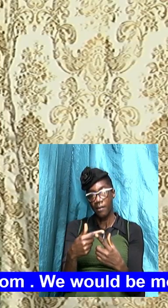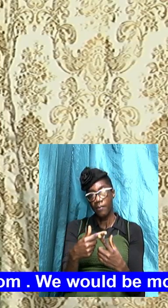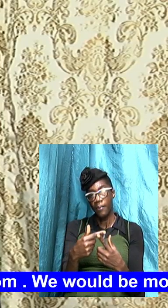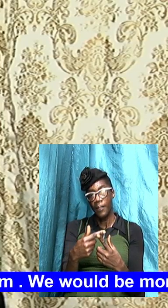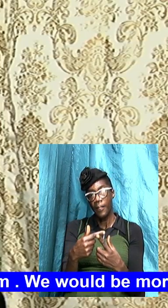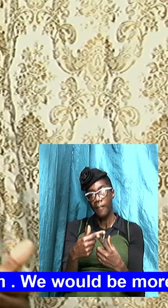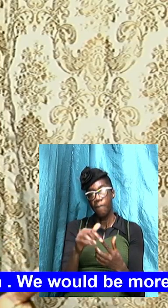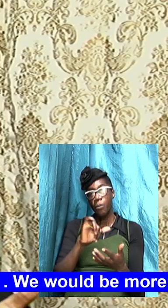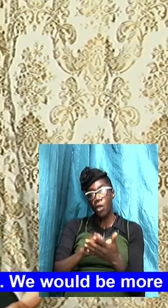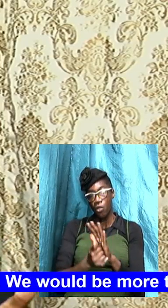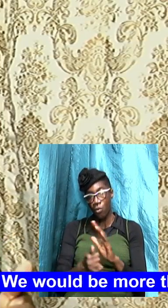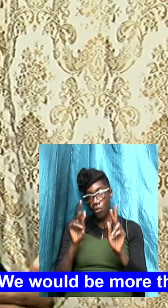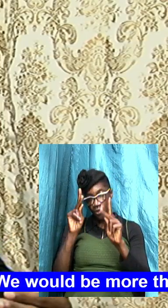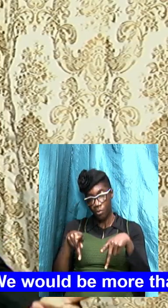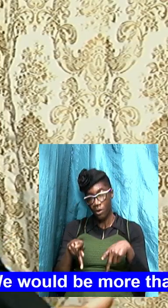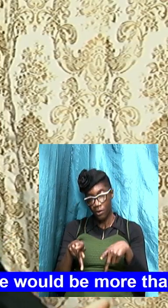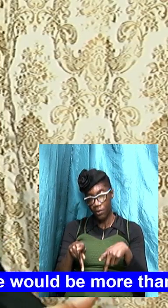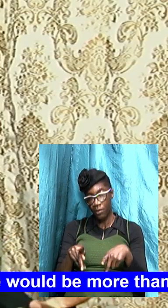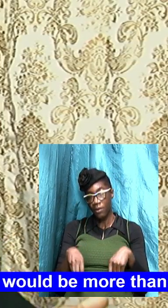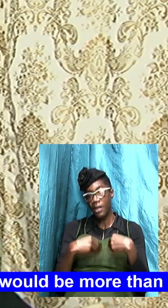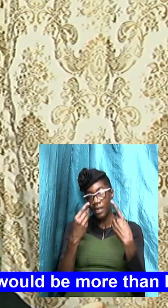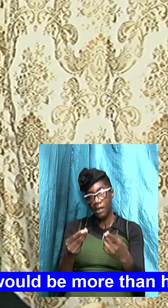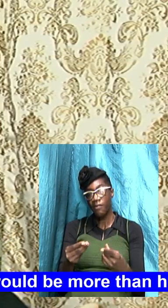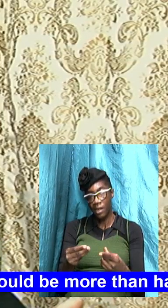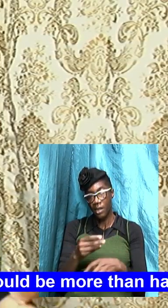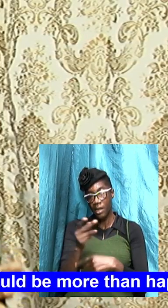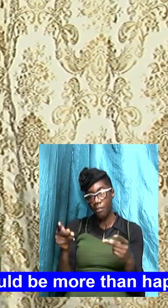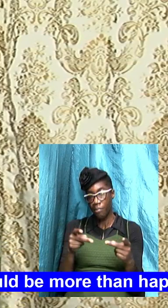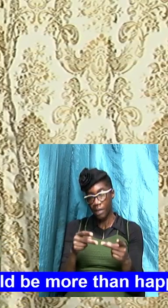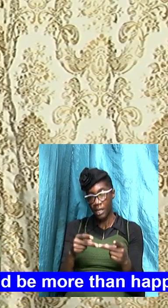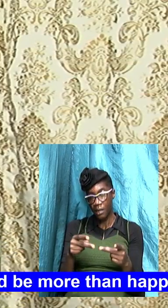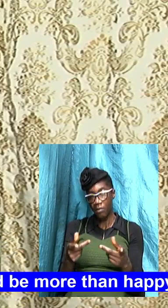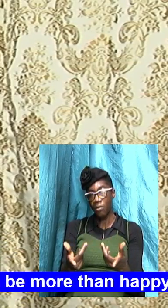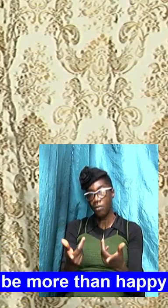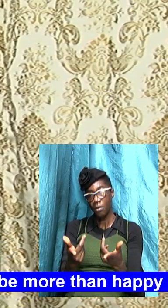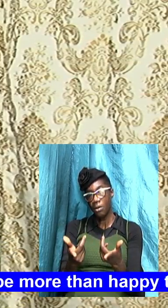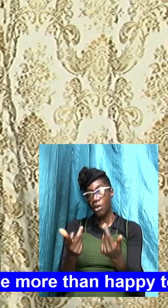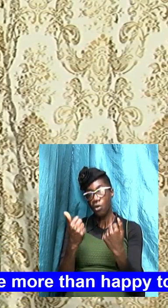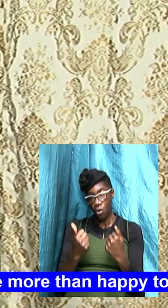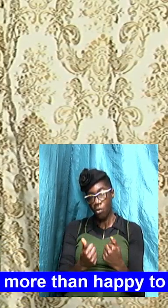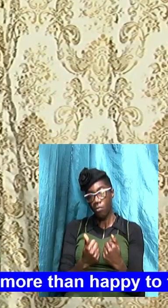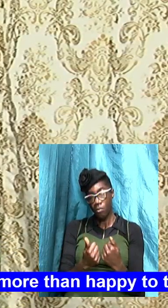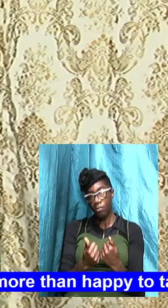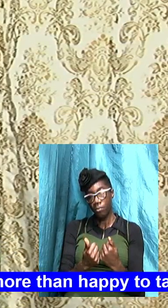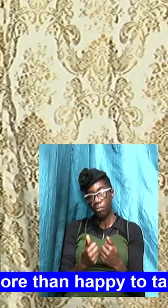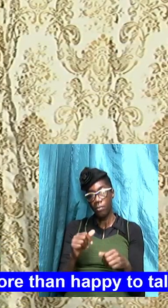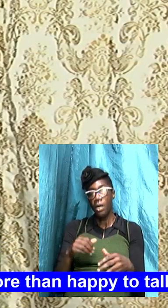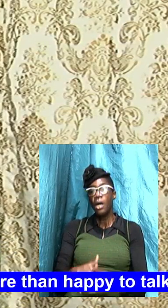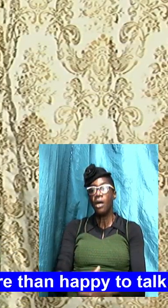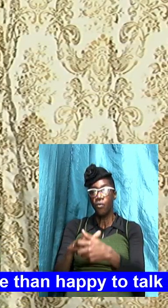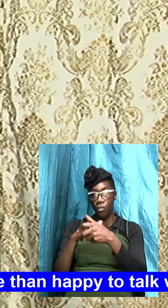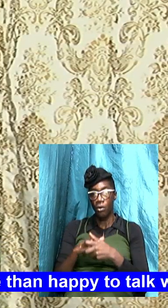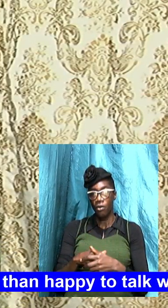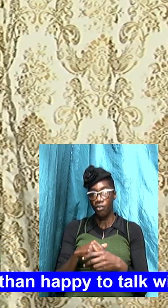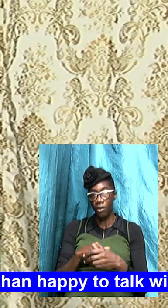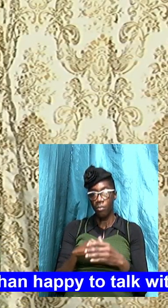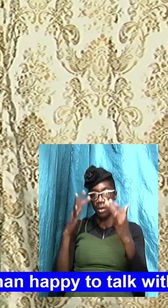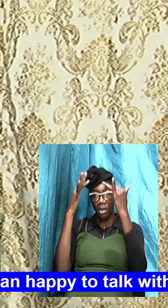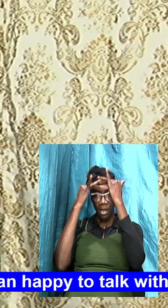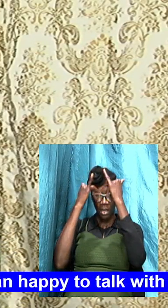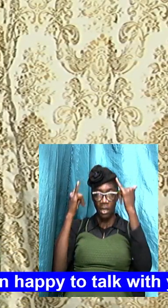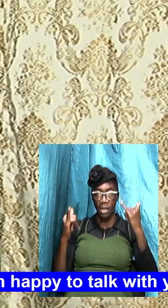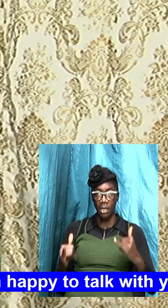those are the person who will be given the space to come and worship under the tent